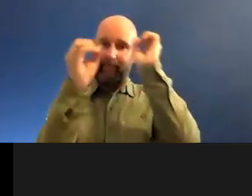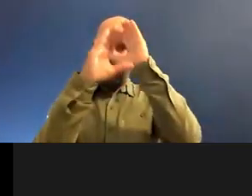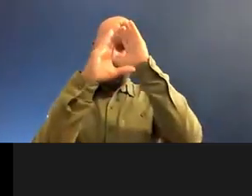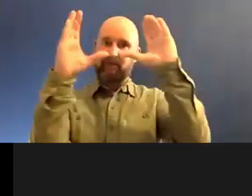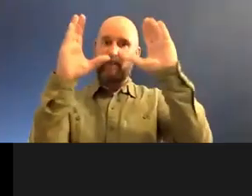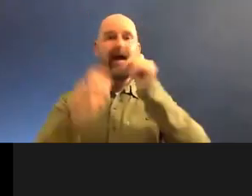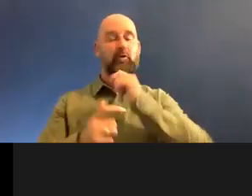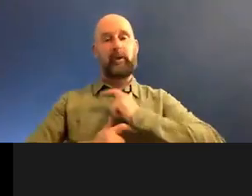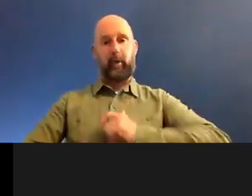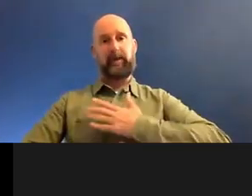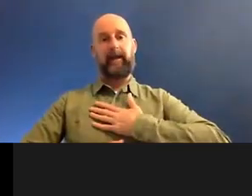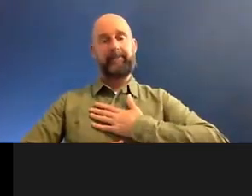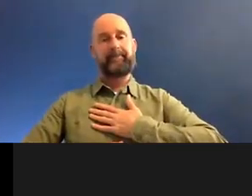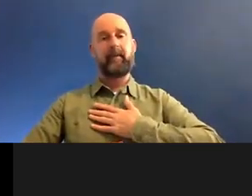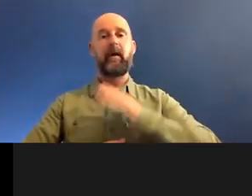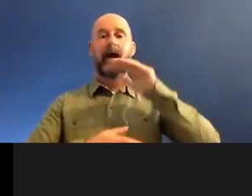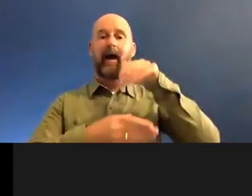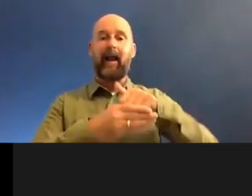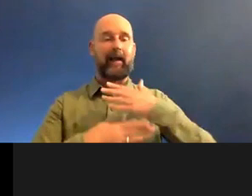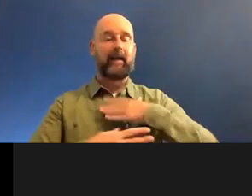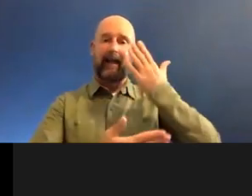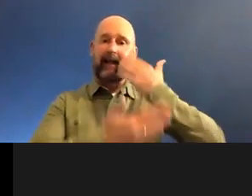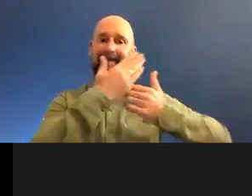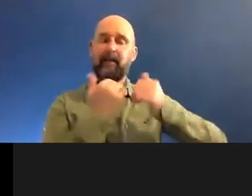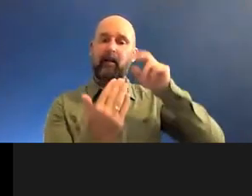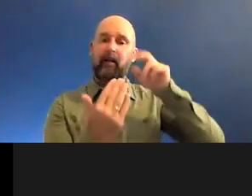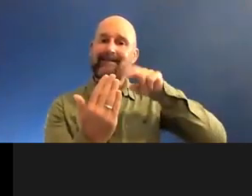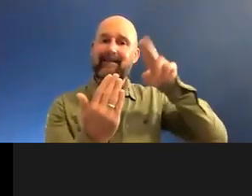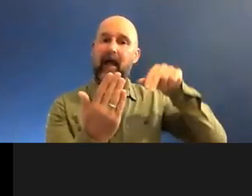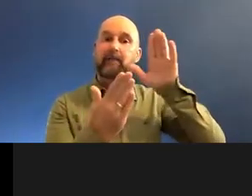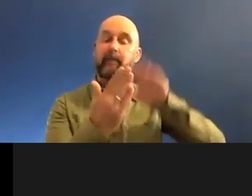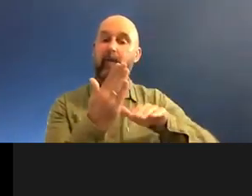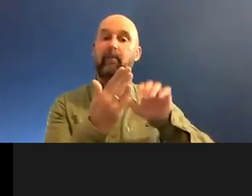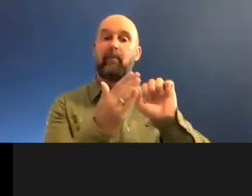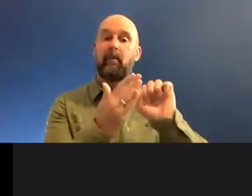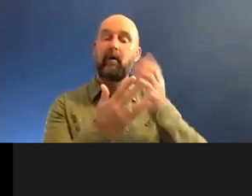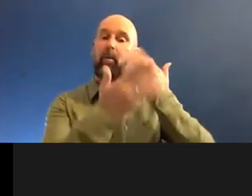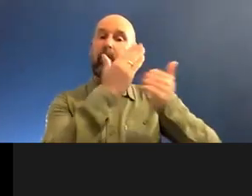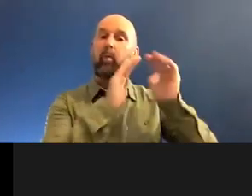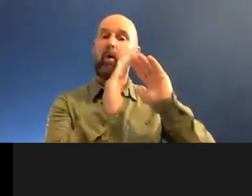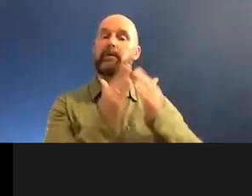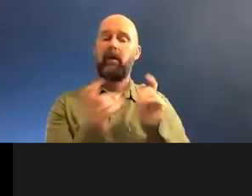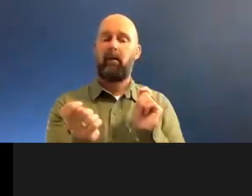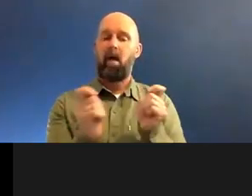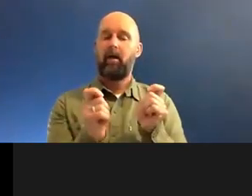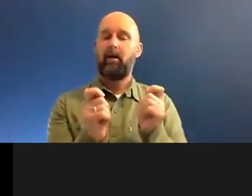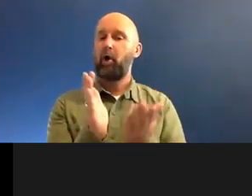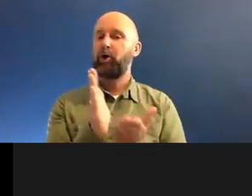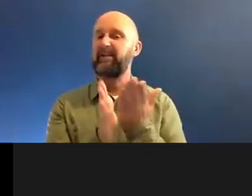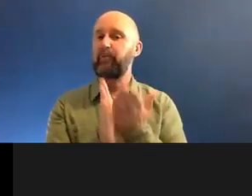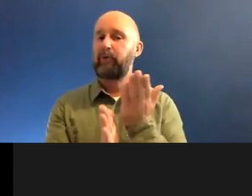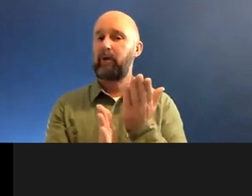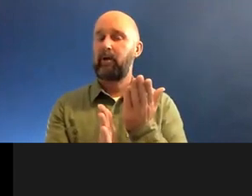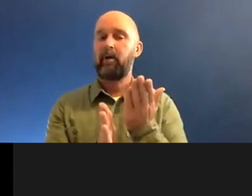personally. I like to involve classic designs from the Islamic world and give them a contemporary spin. When I personally